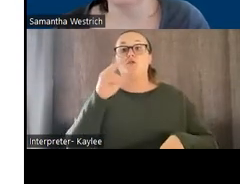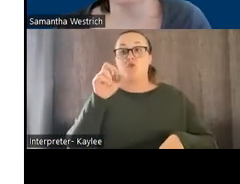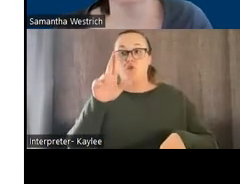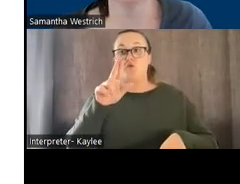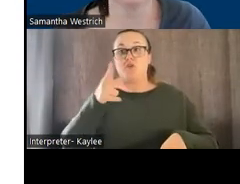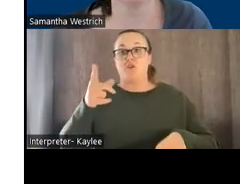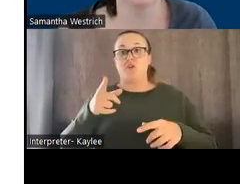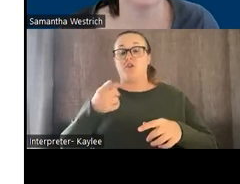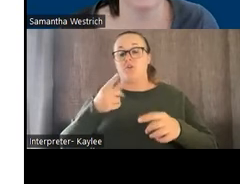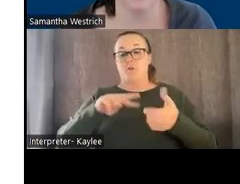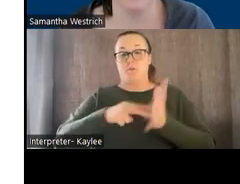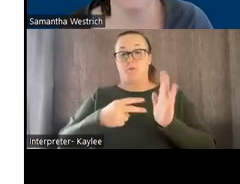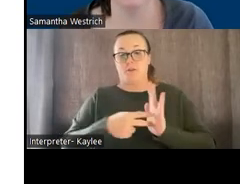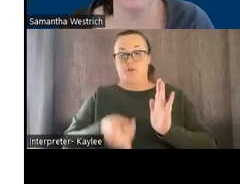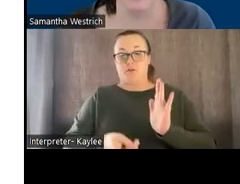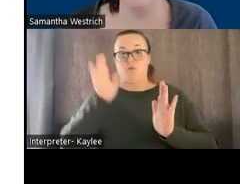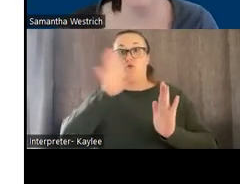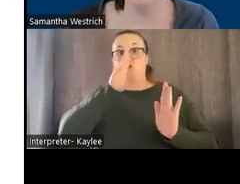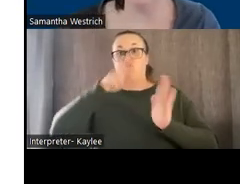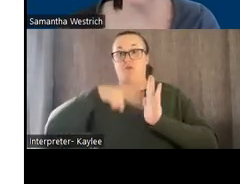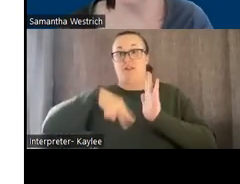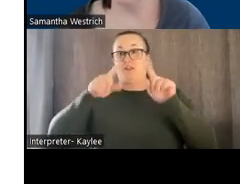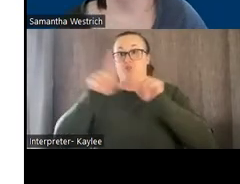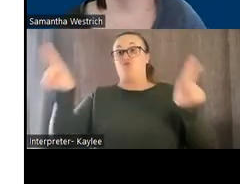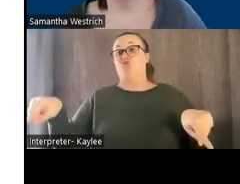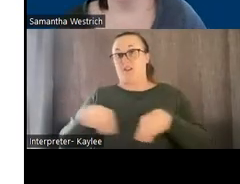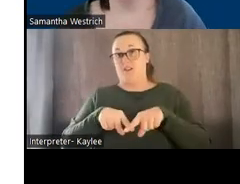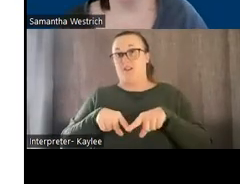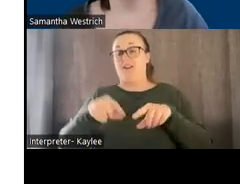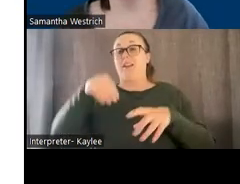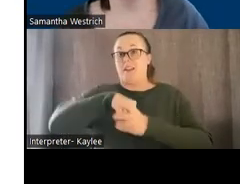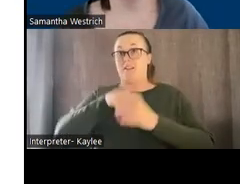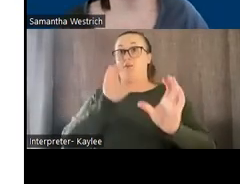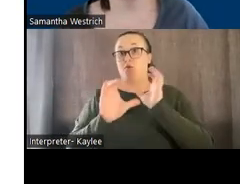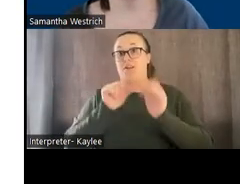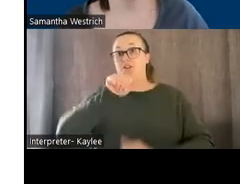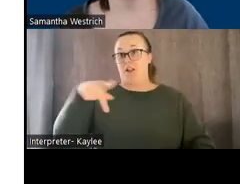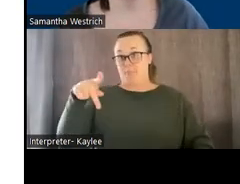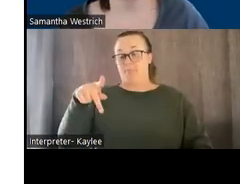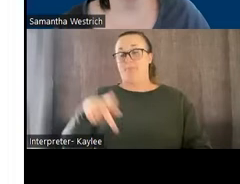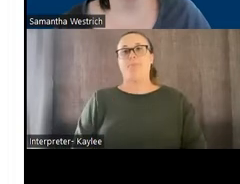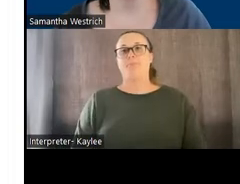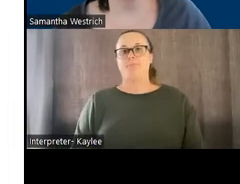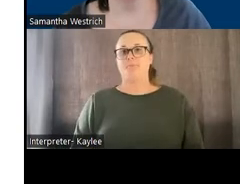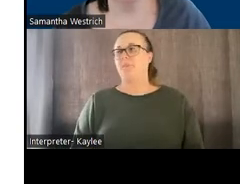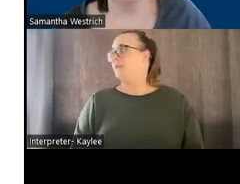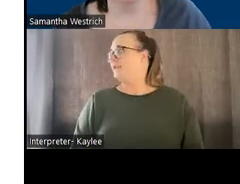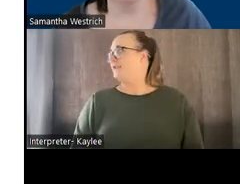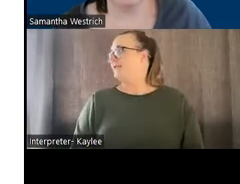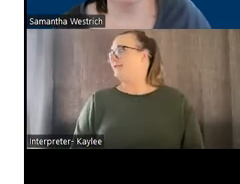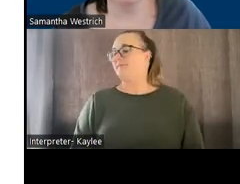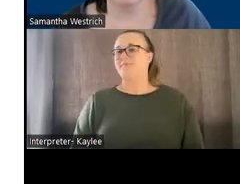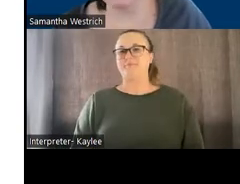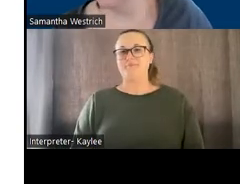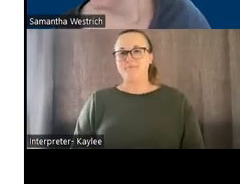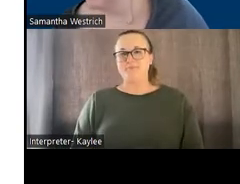to read the screen while you're in the communication app. So now I am going to stop sharing the